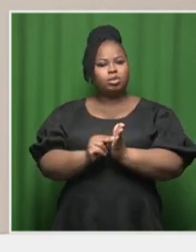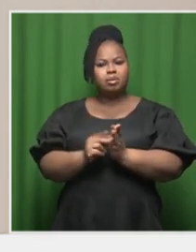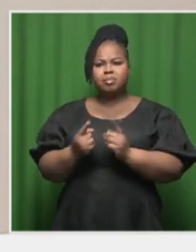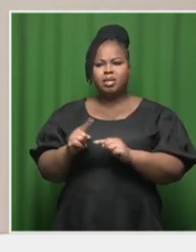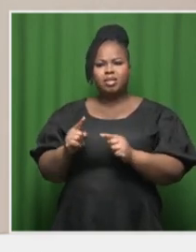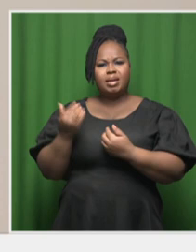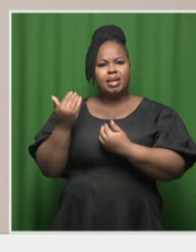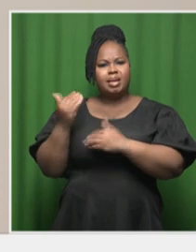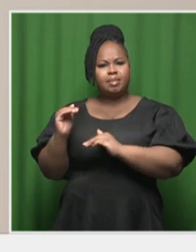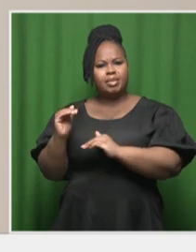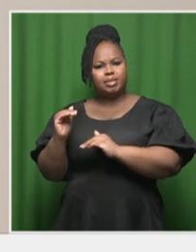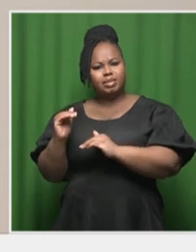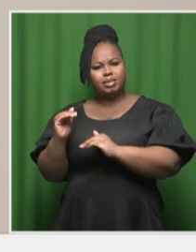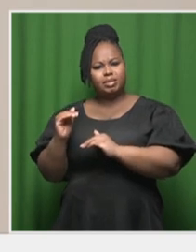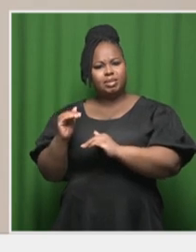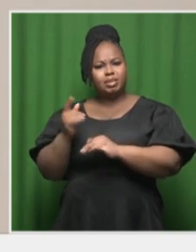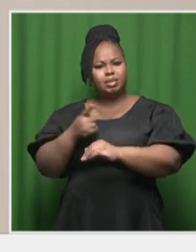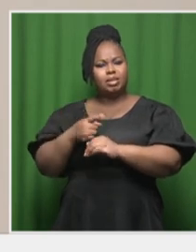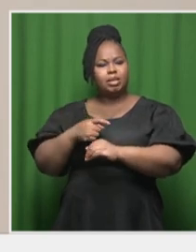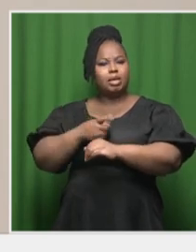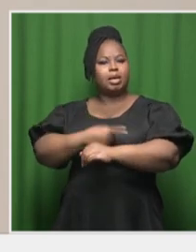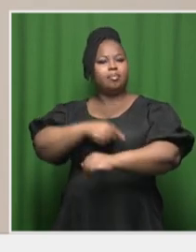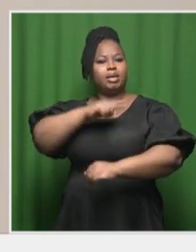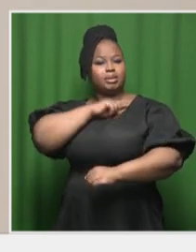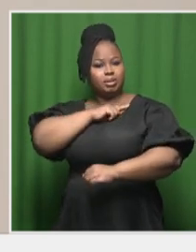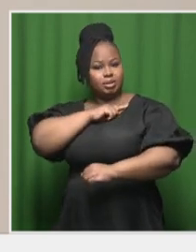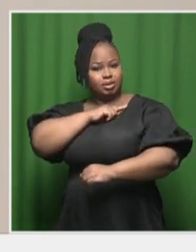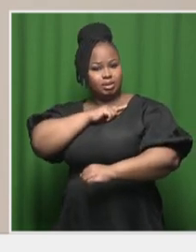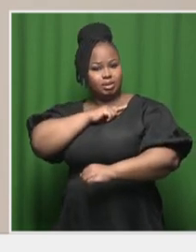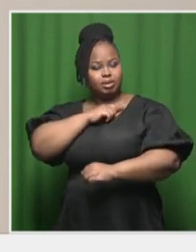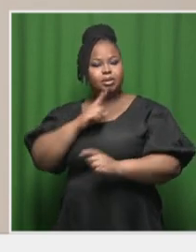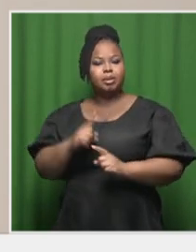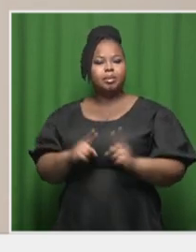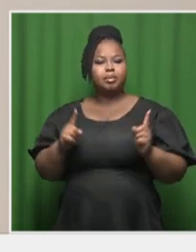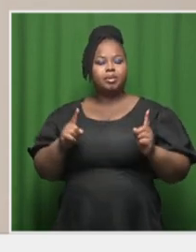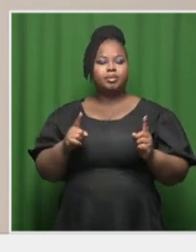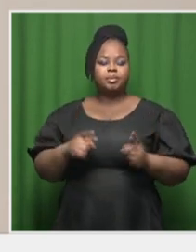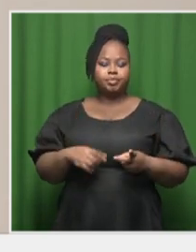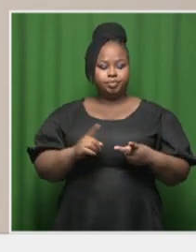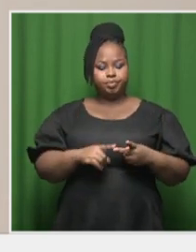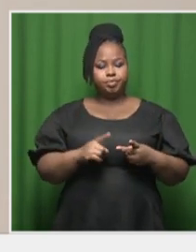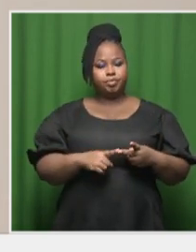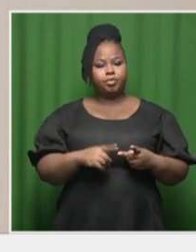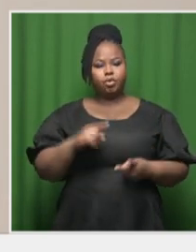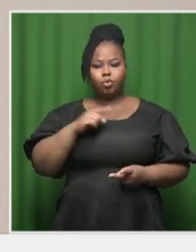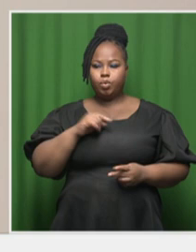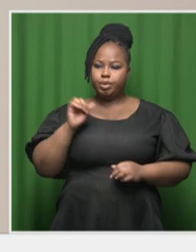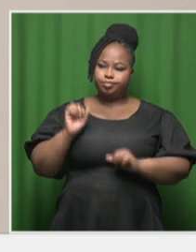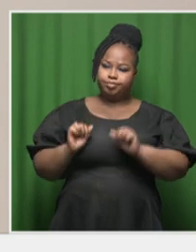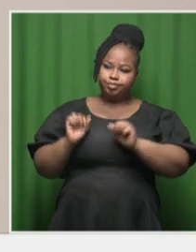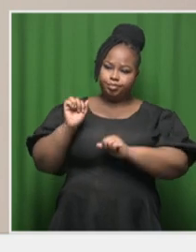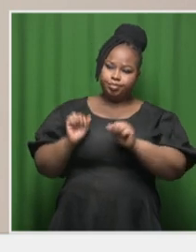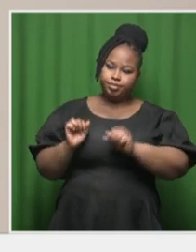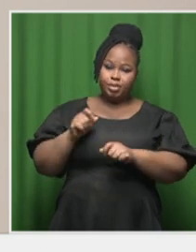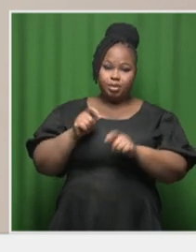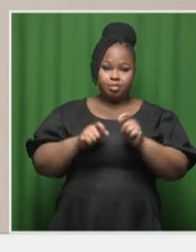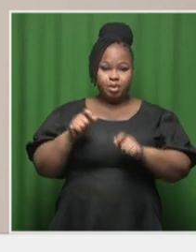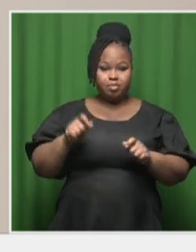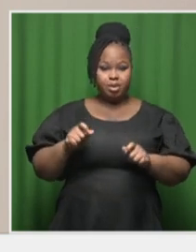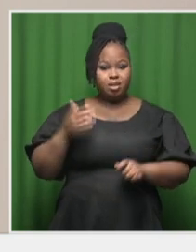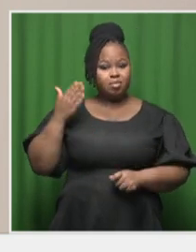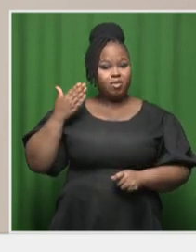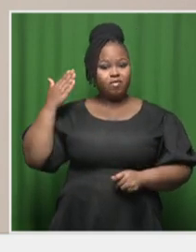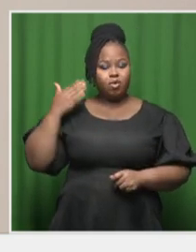capacity. The other driving issue was that we had been assessing people that we,